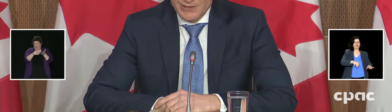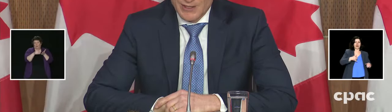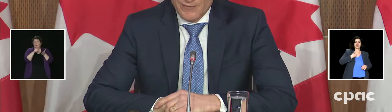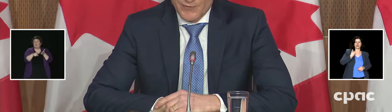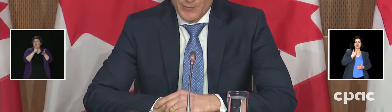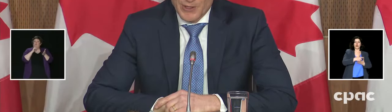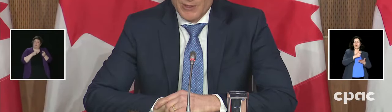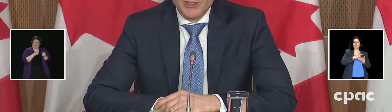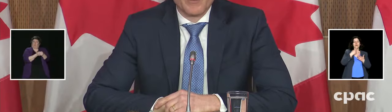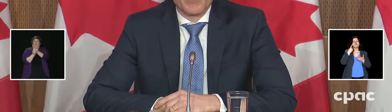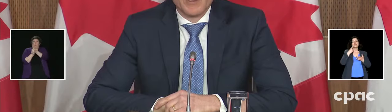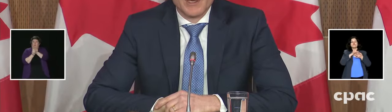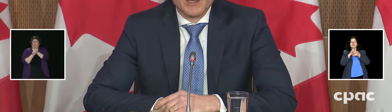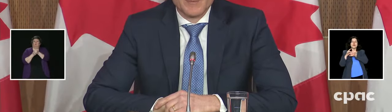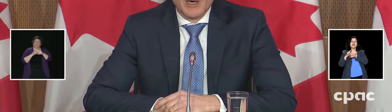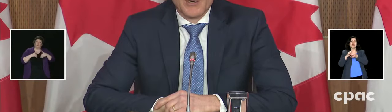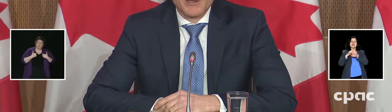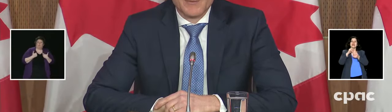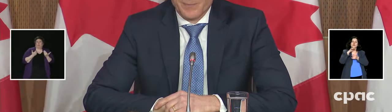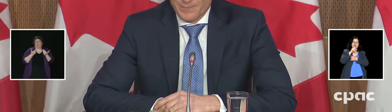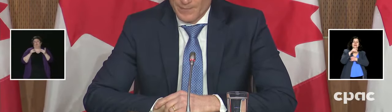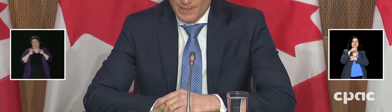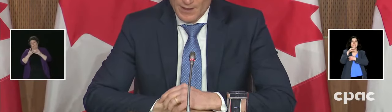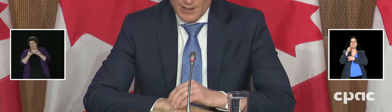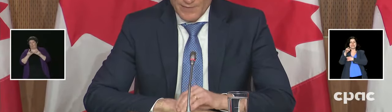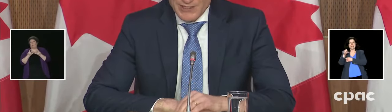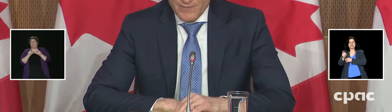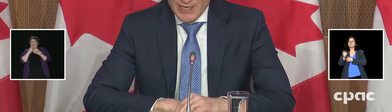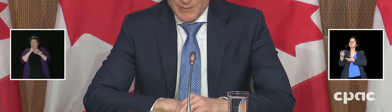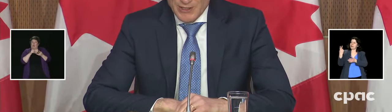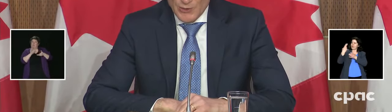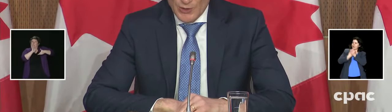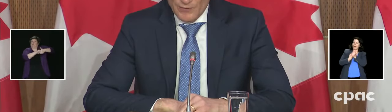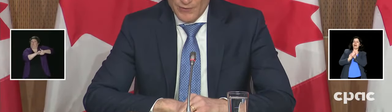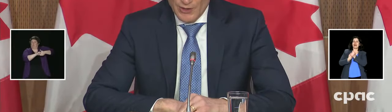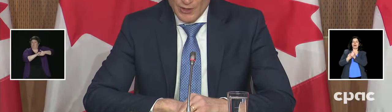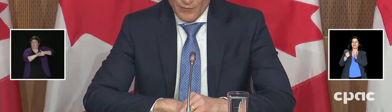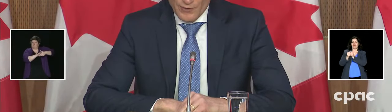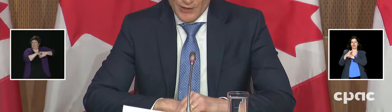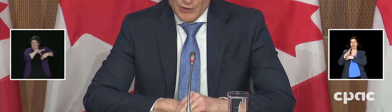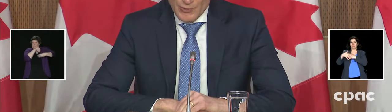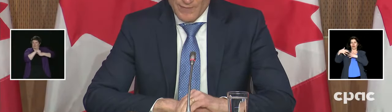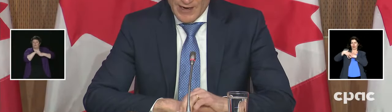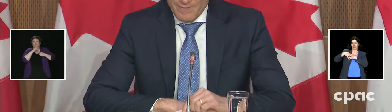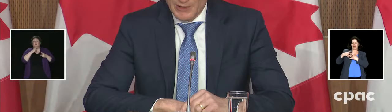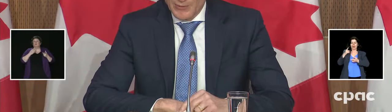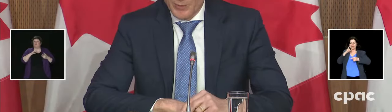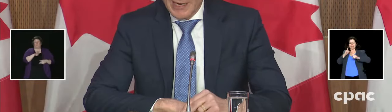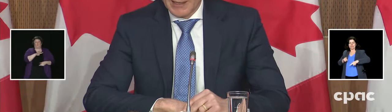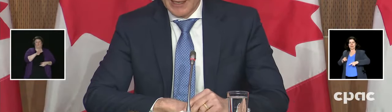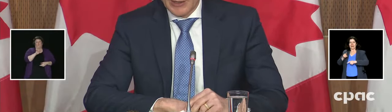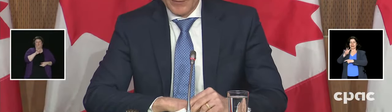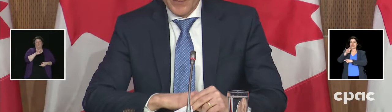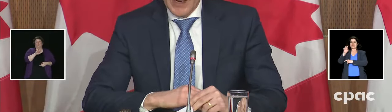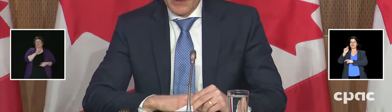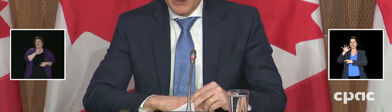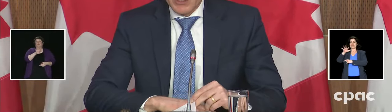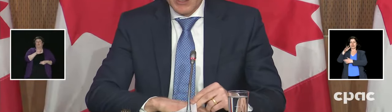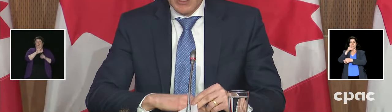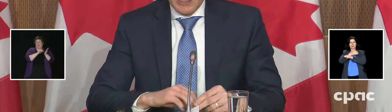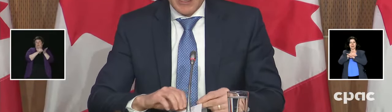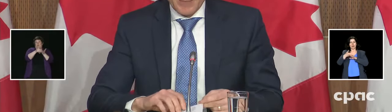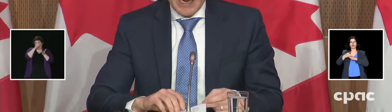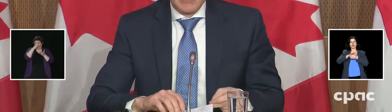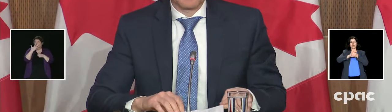families in full partnership with Indigenous partners. Of this investment, total of $425 million will be allocated over five